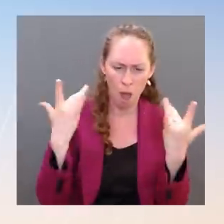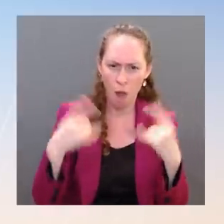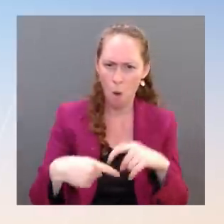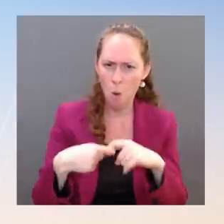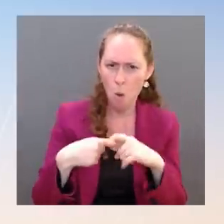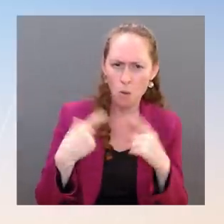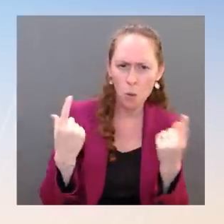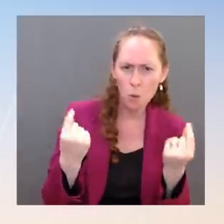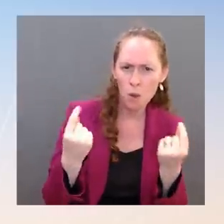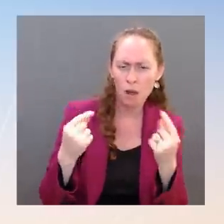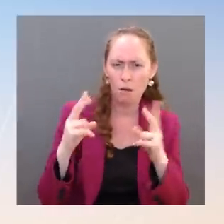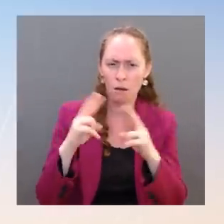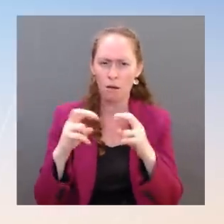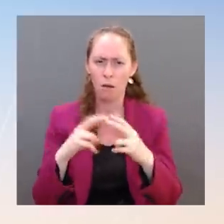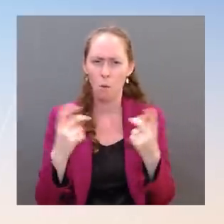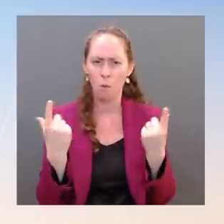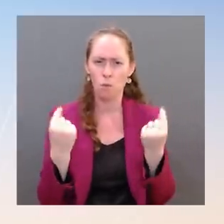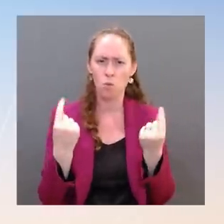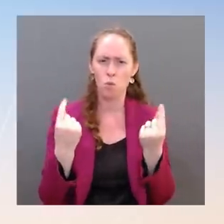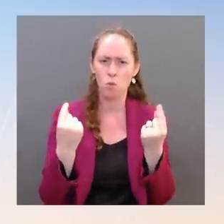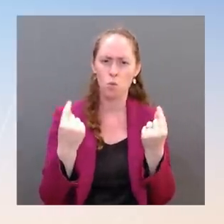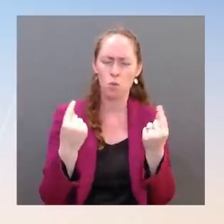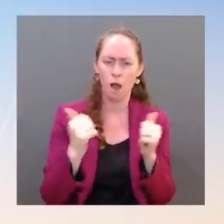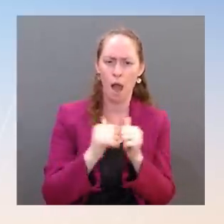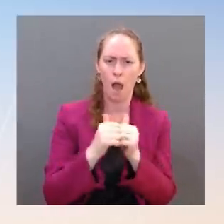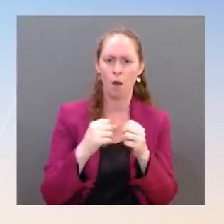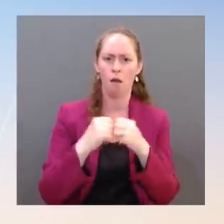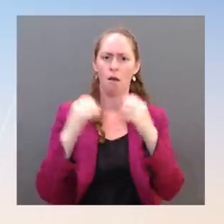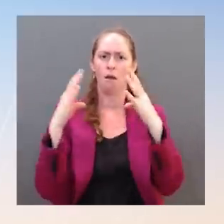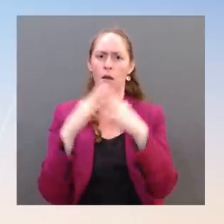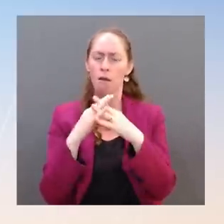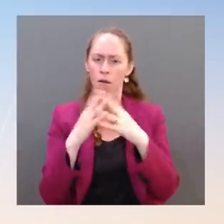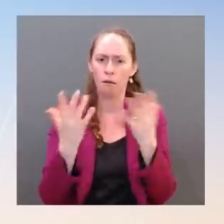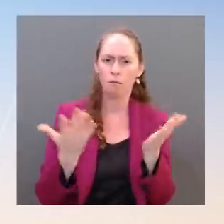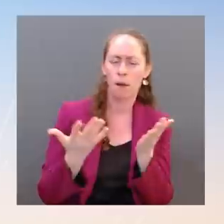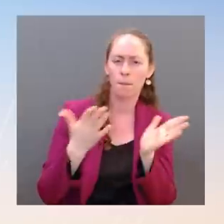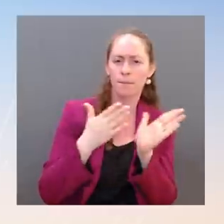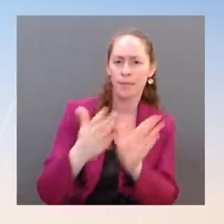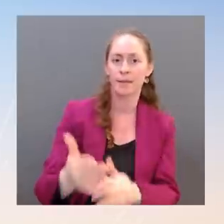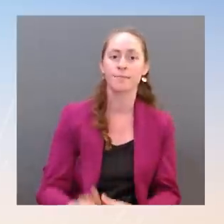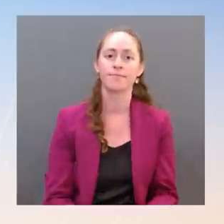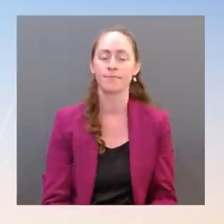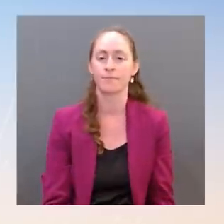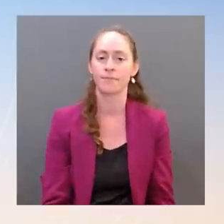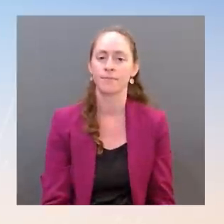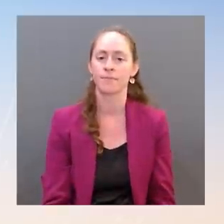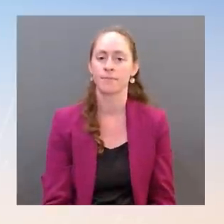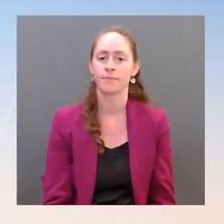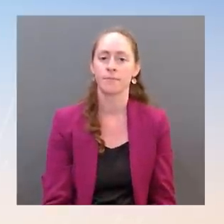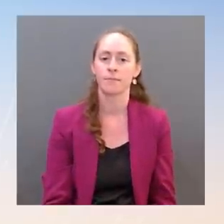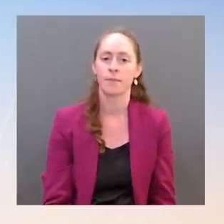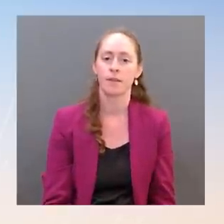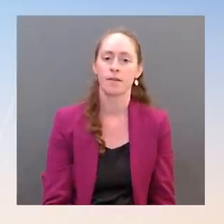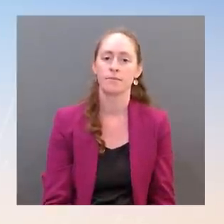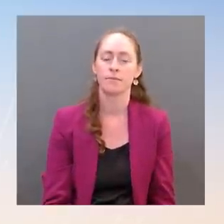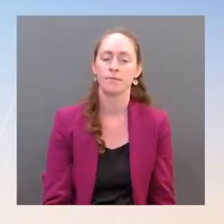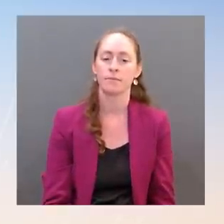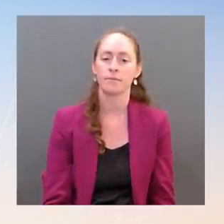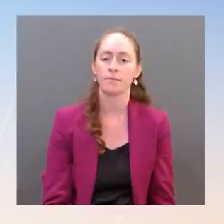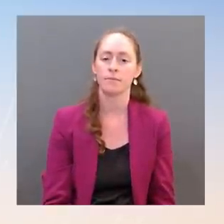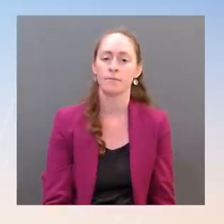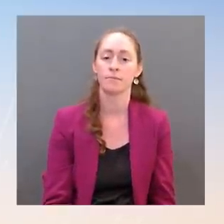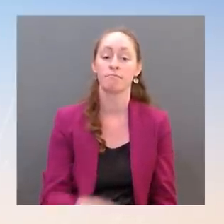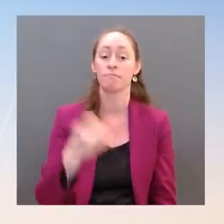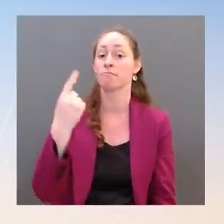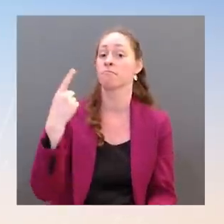of the Bipartisan Homeland Security Advisory Council. The board will not convene during that period, but the departments work across several